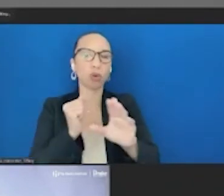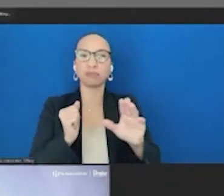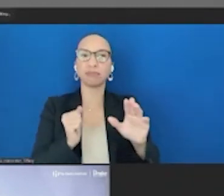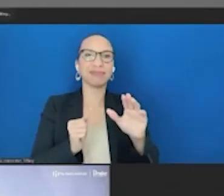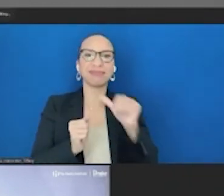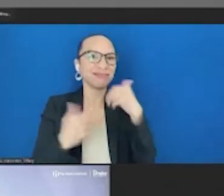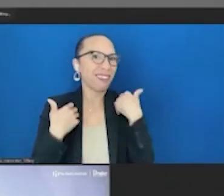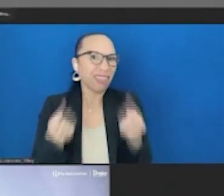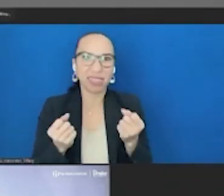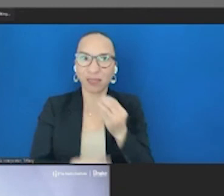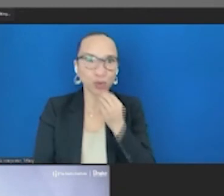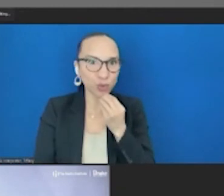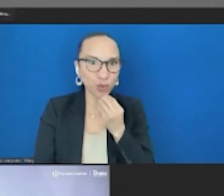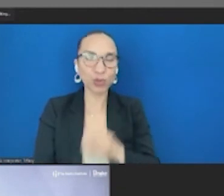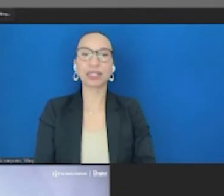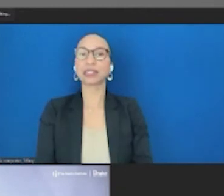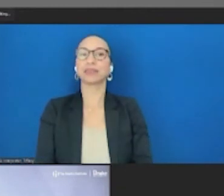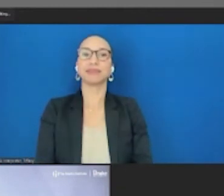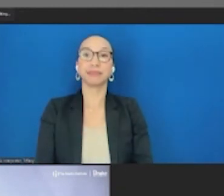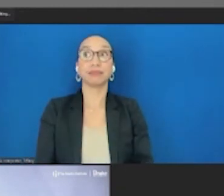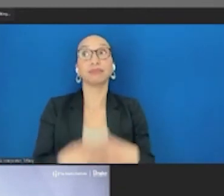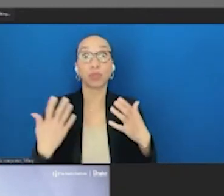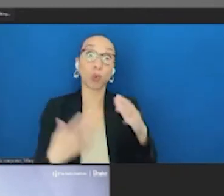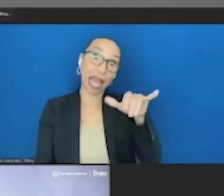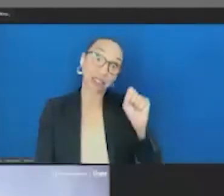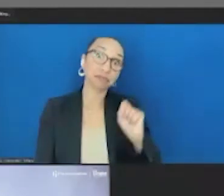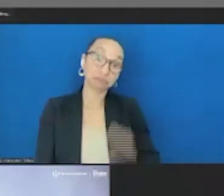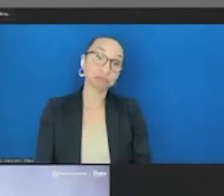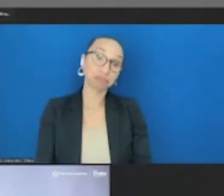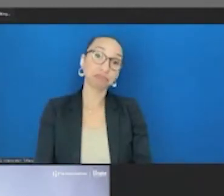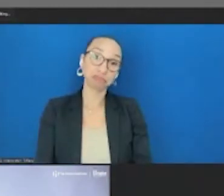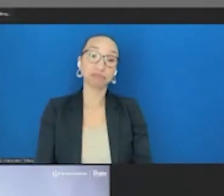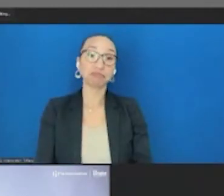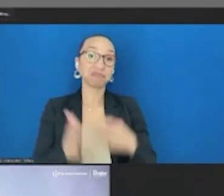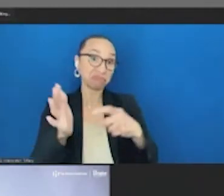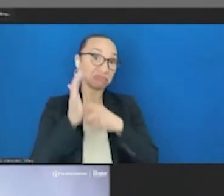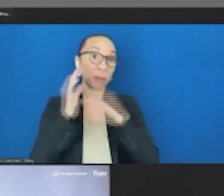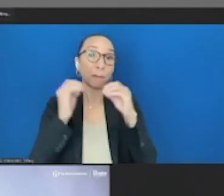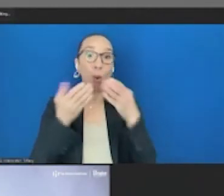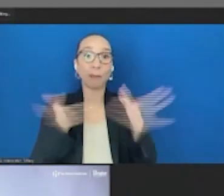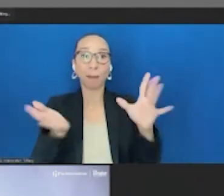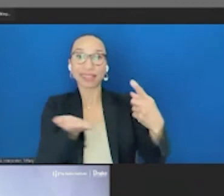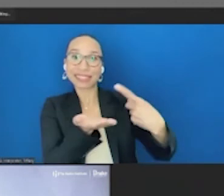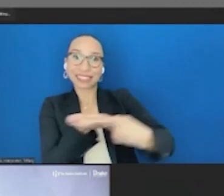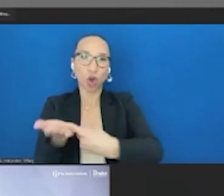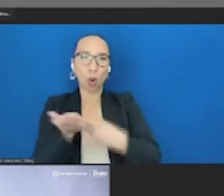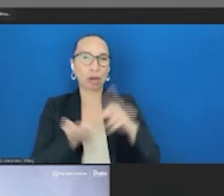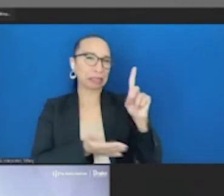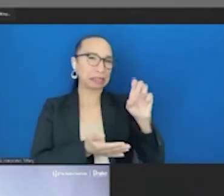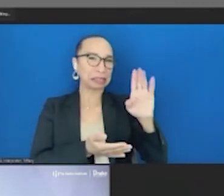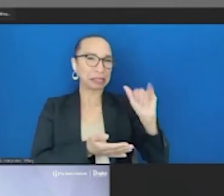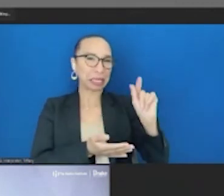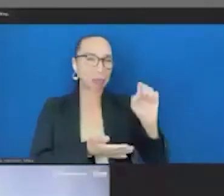And so, yes, we need more public discourse. I don't know if debate is the right word. We